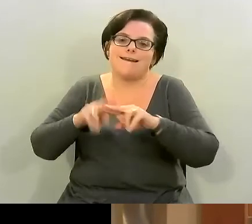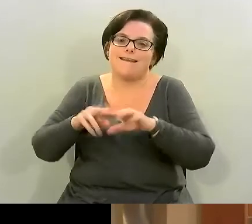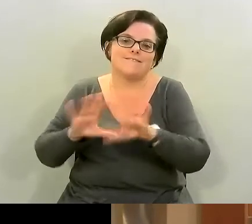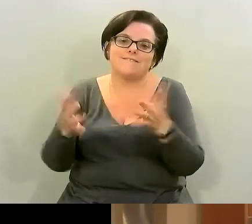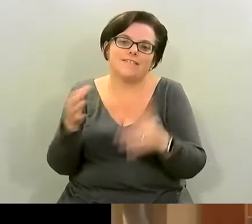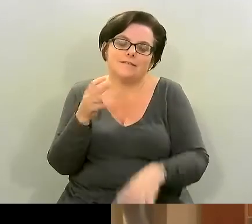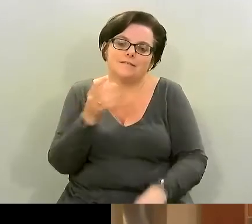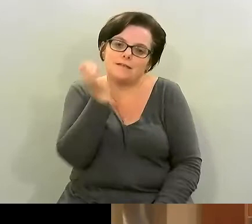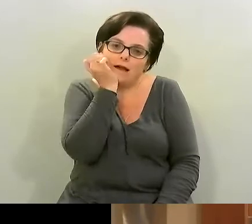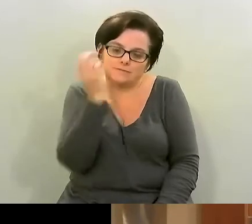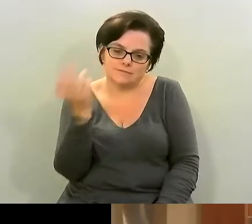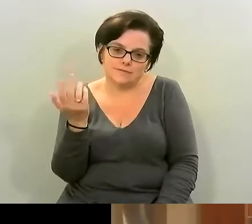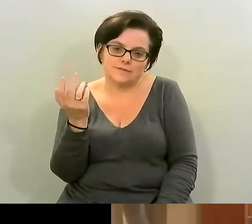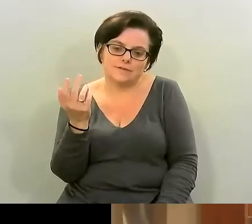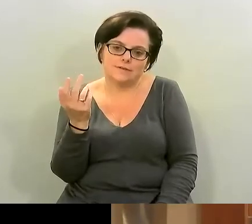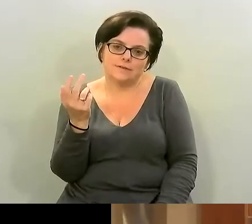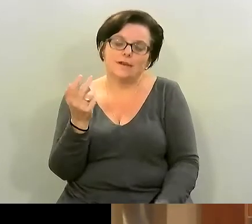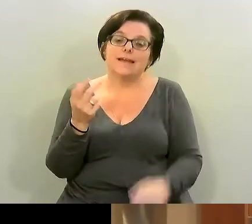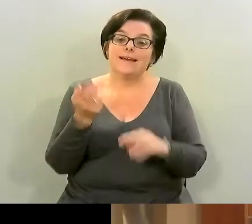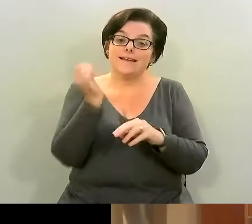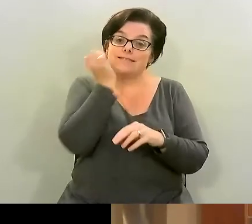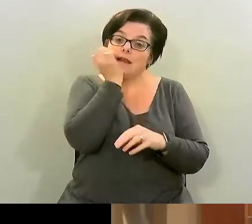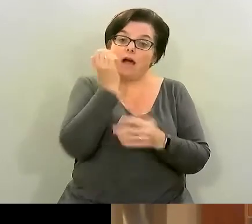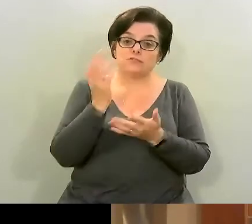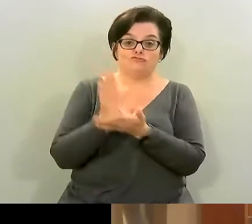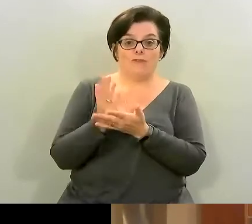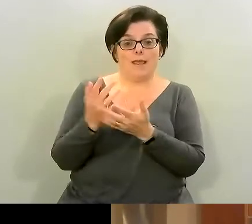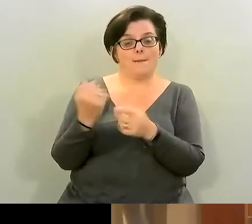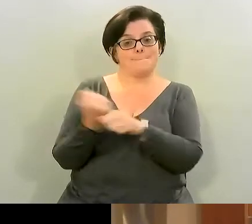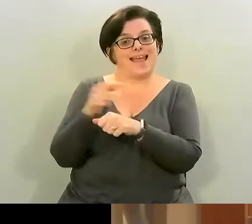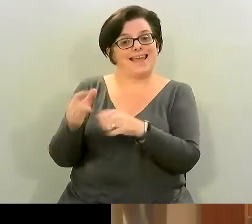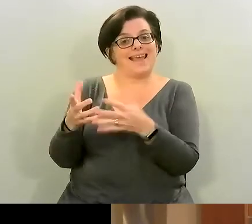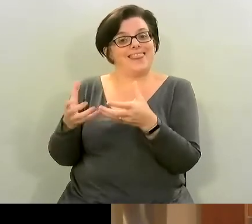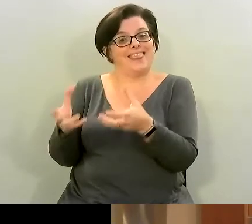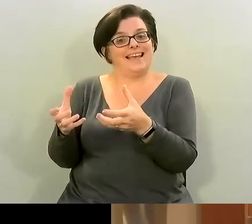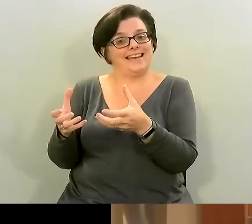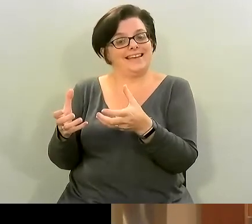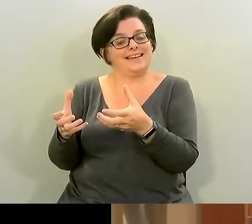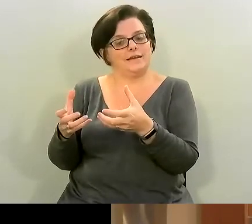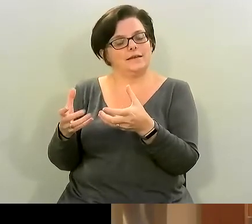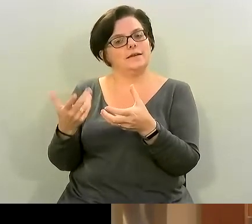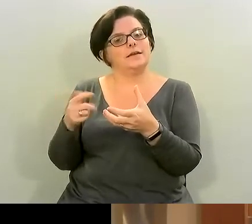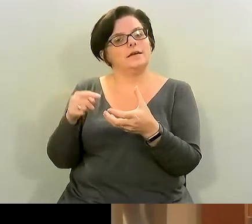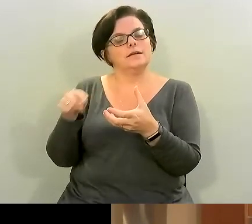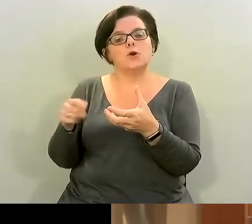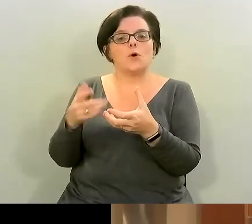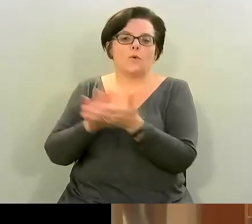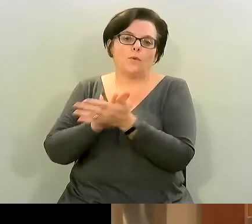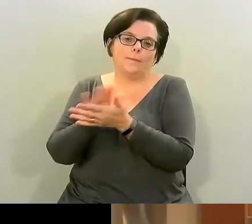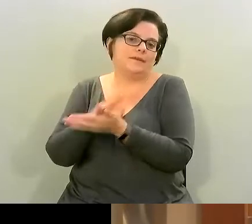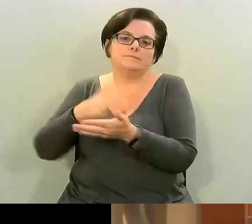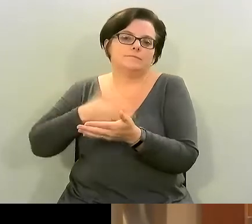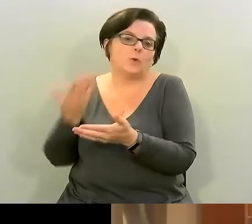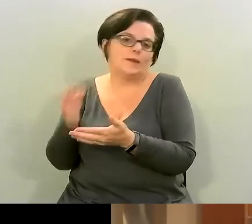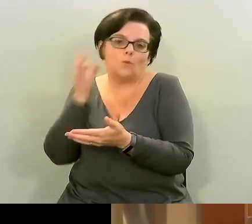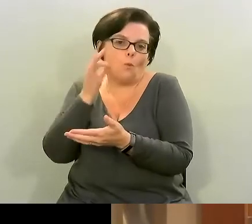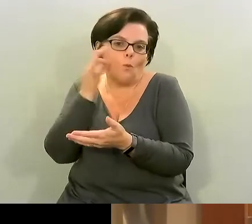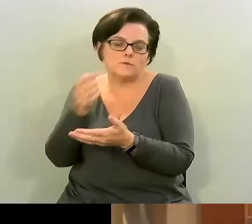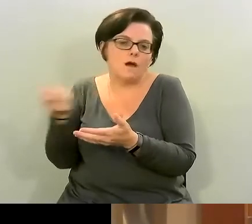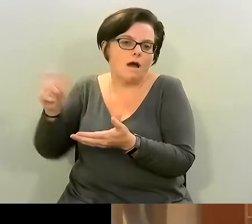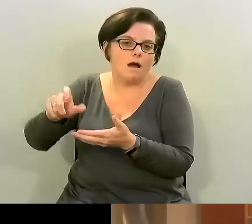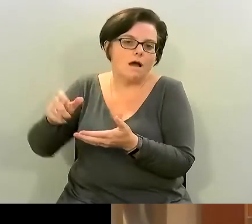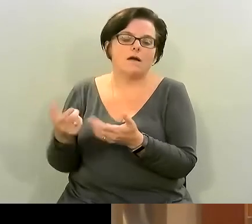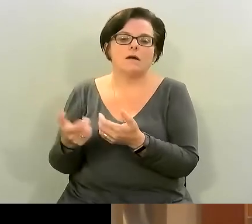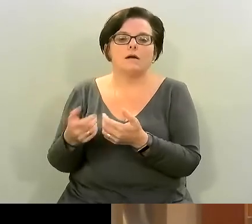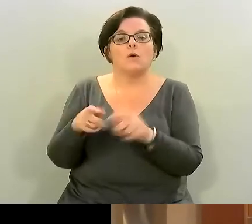probably be thinner the nuts are what kind of thicken it and give it that body um so i wouldn't add that and i might add